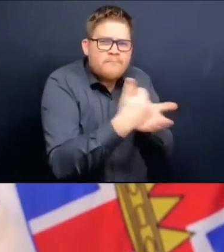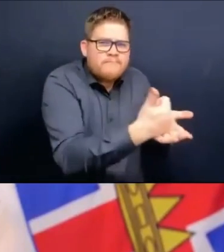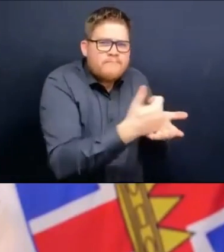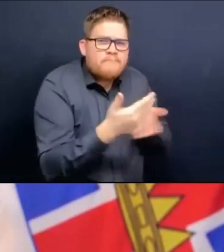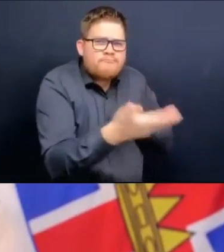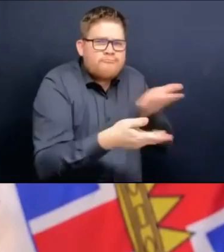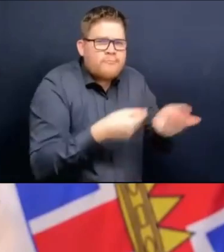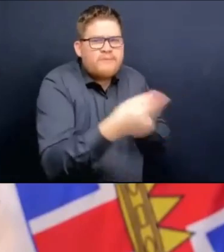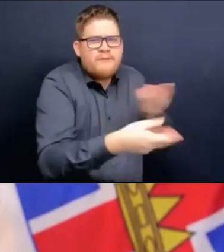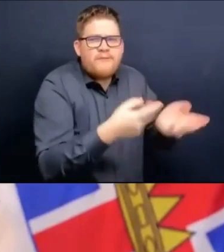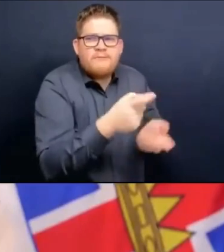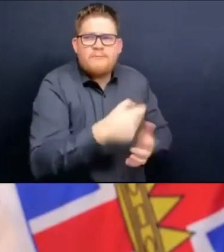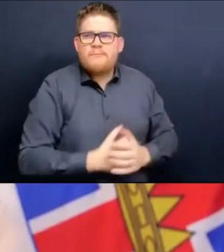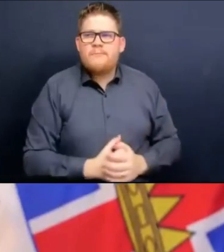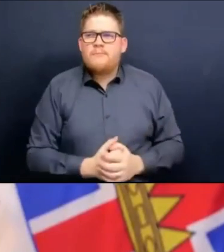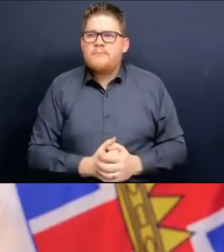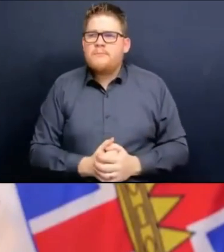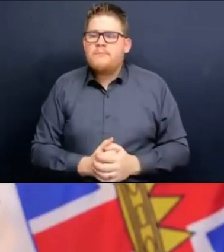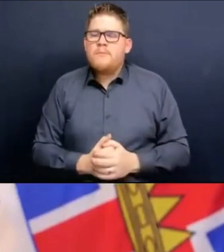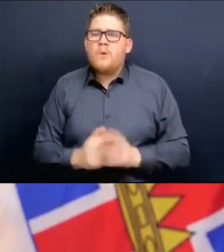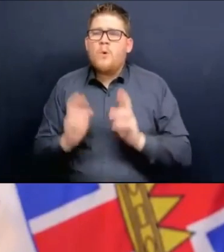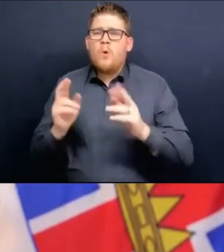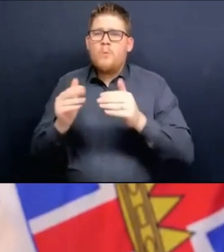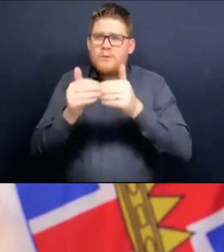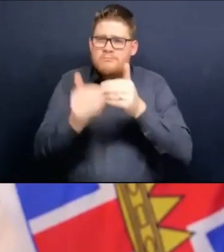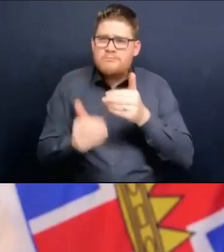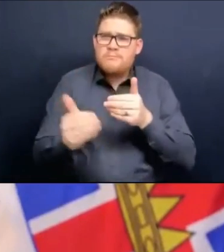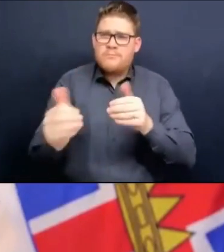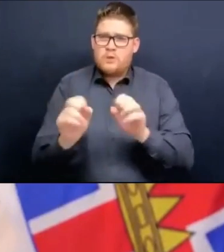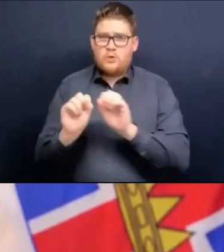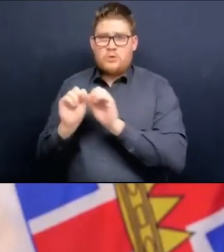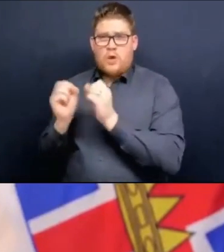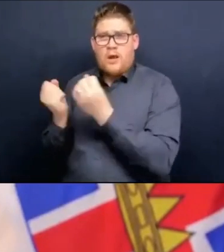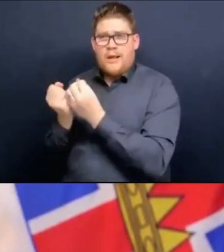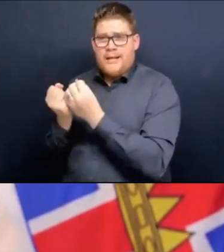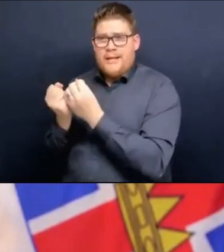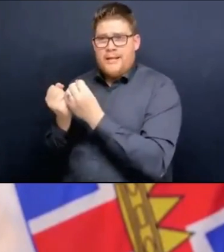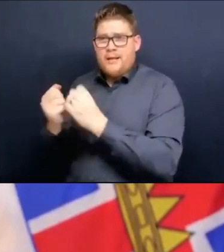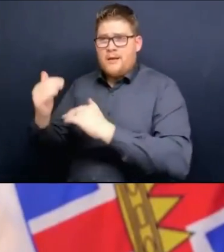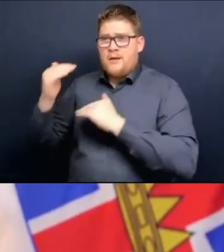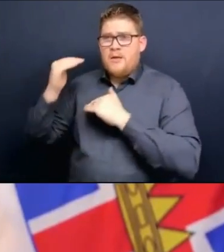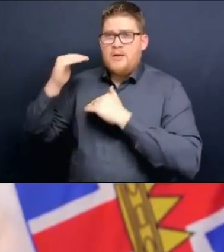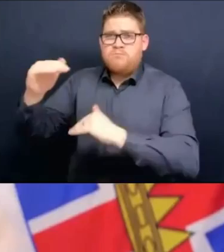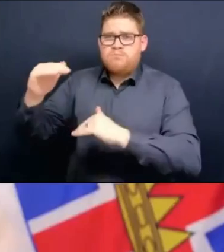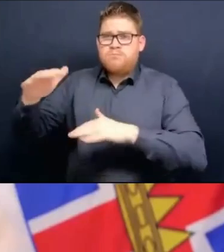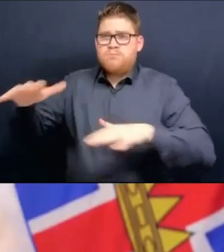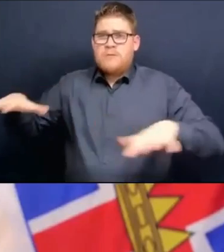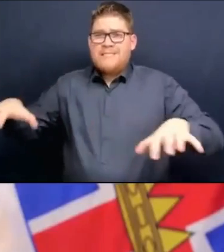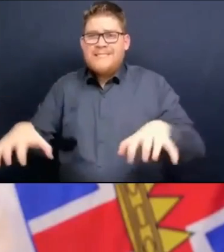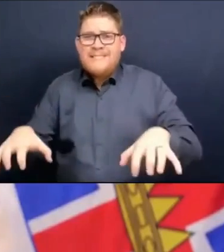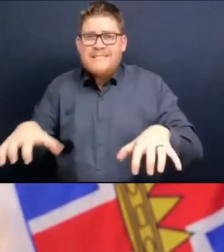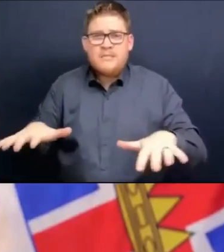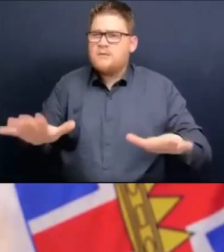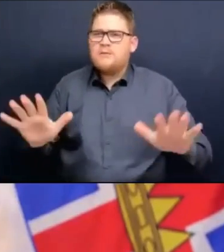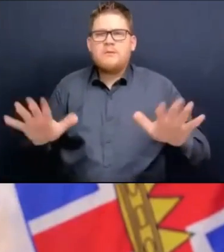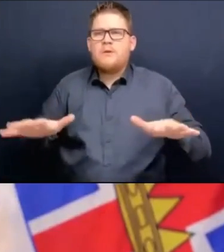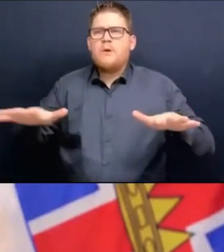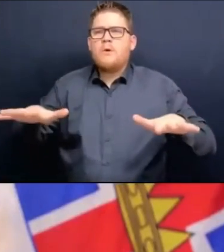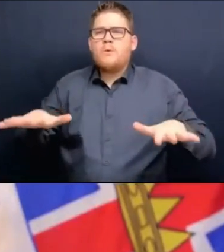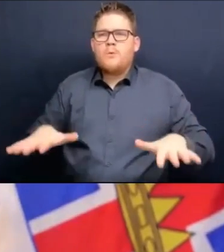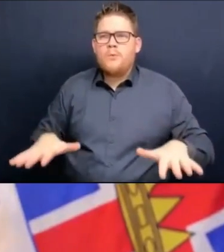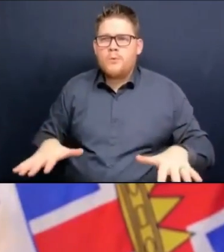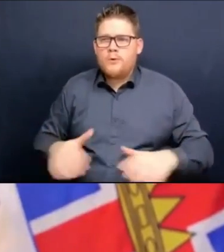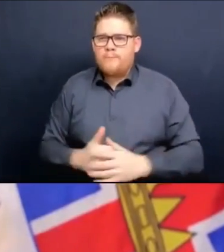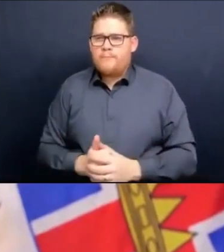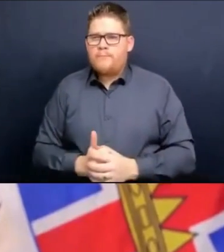broad societal measures because we know they have health and well-being impacts as well. anybody